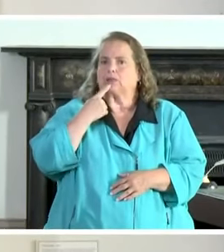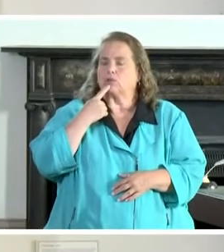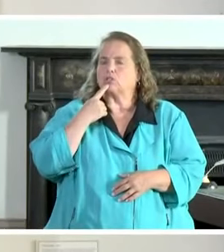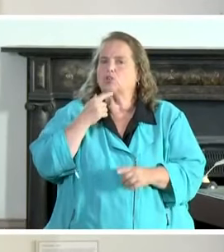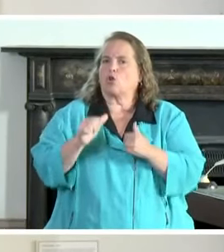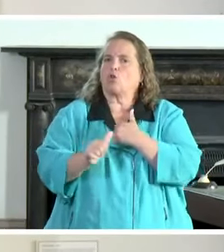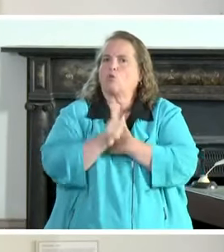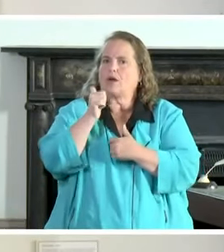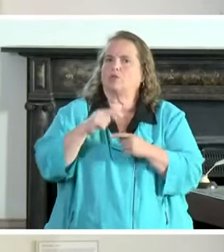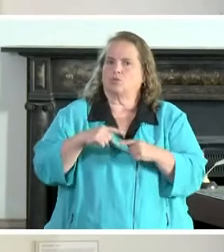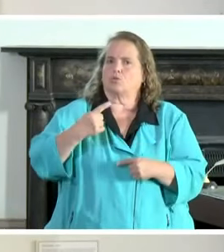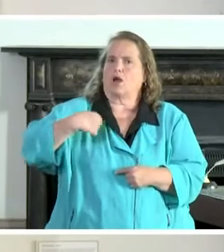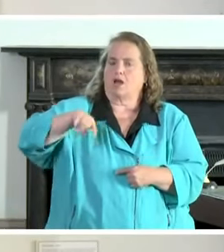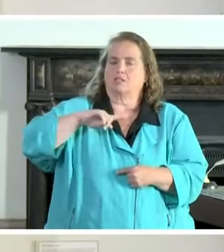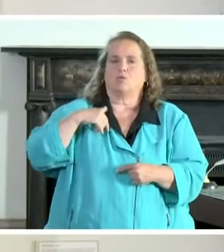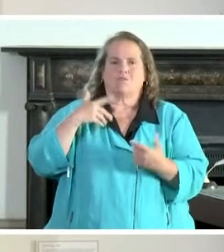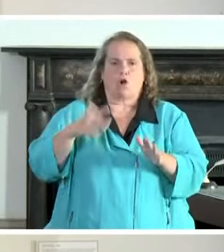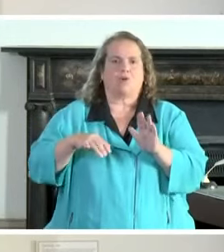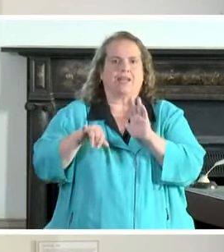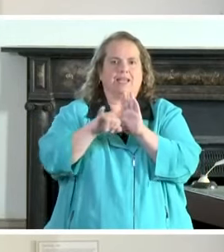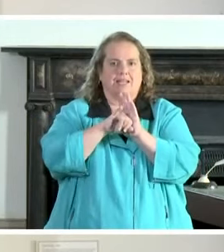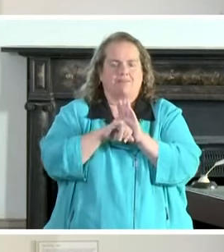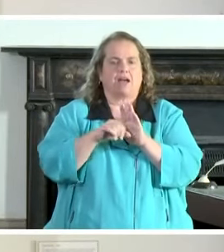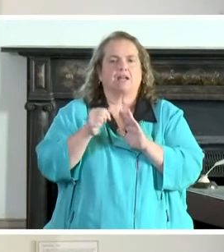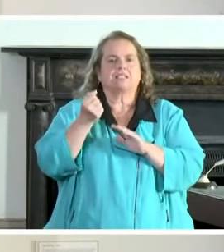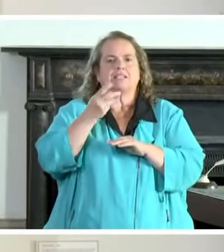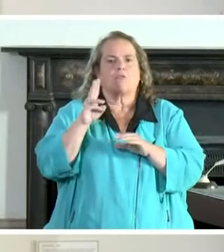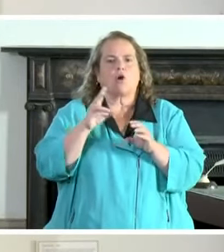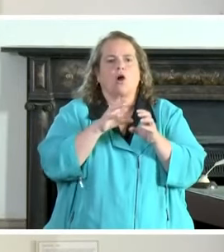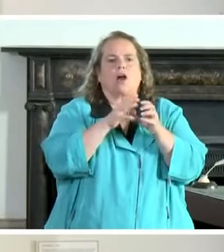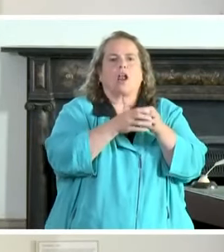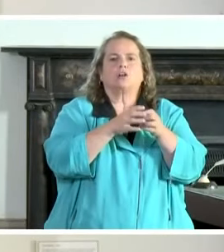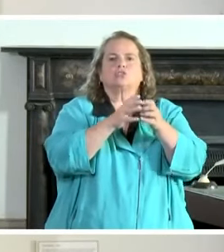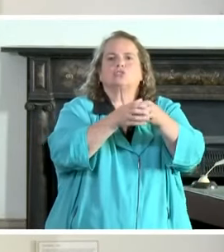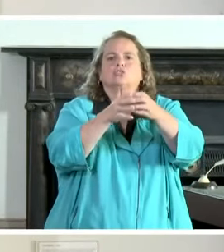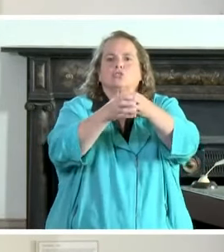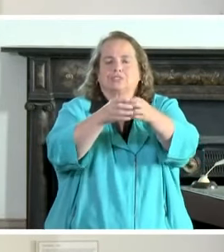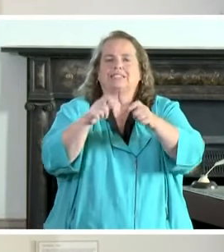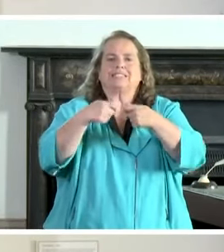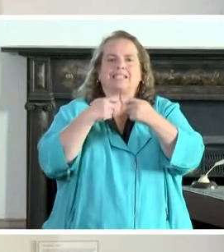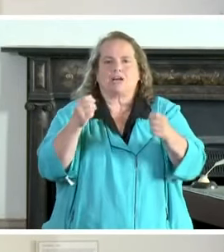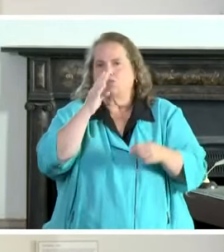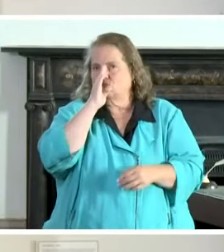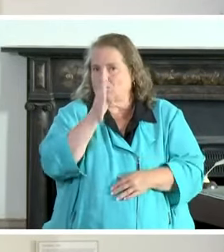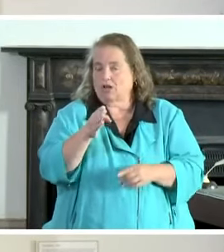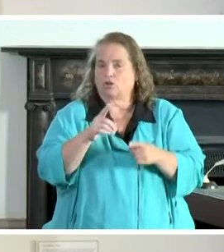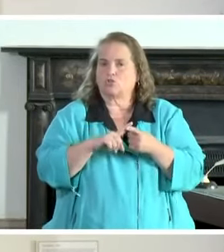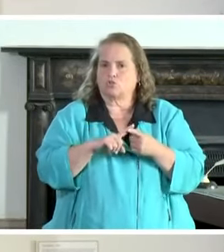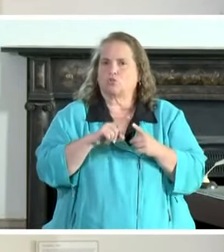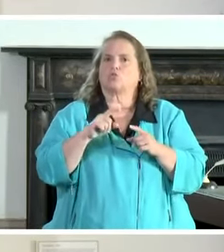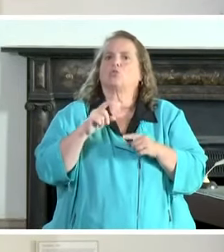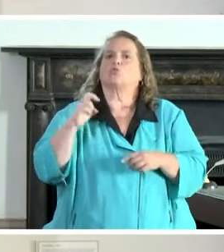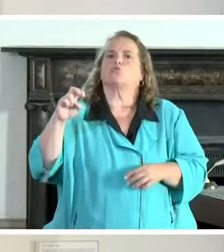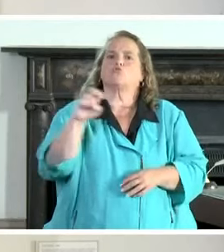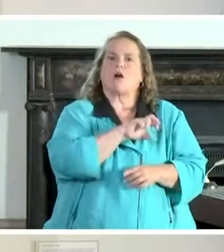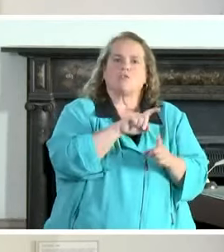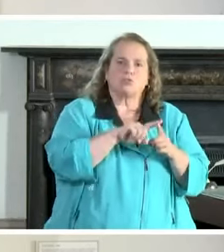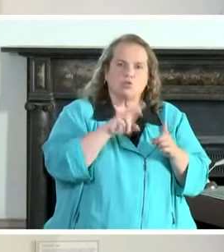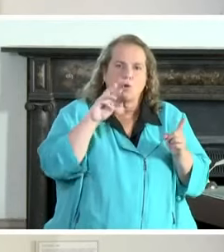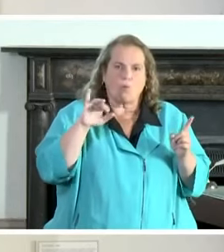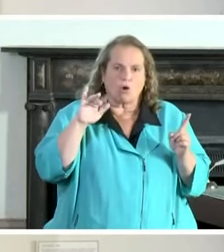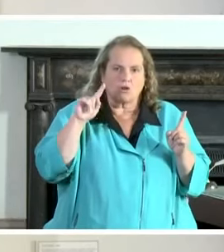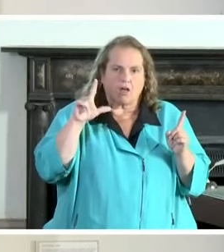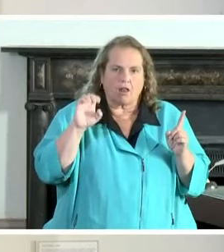wellness so we've identified a number of clusters tied directly to travel to myrtle beach over the last few weeks actually